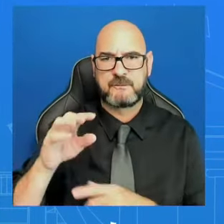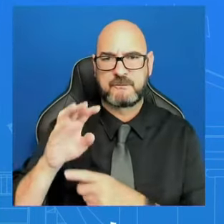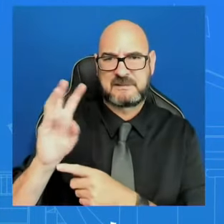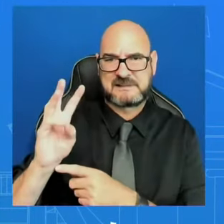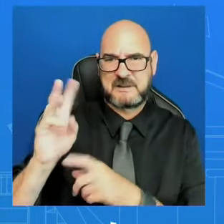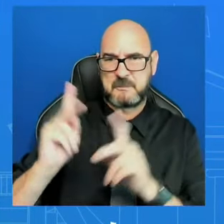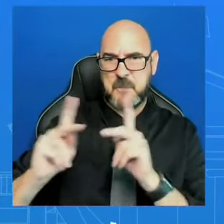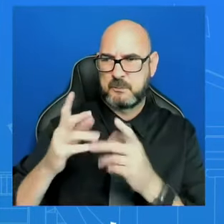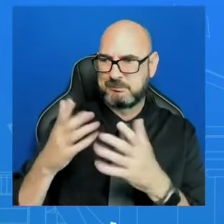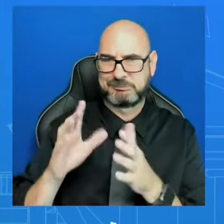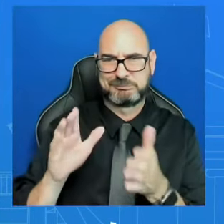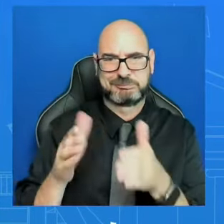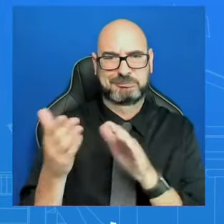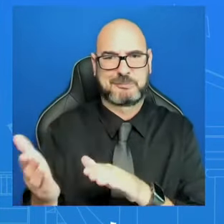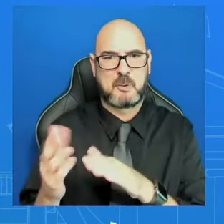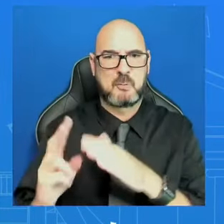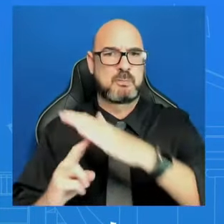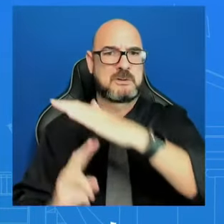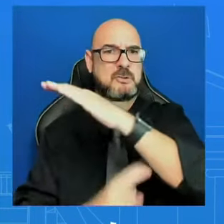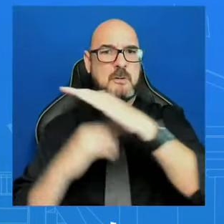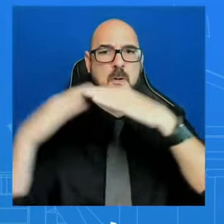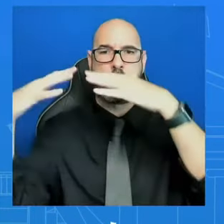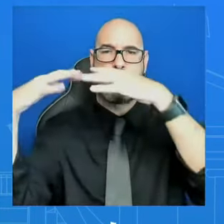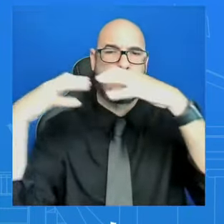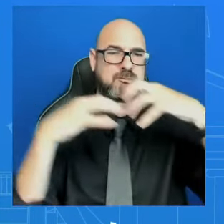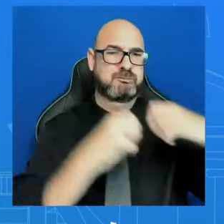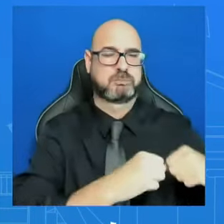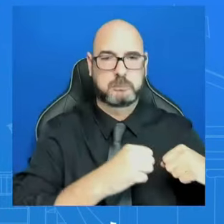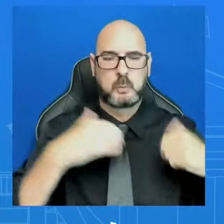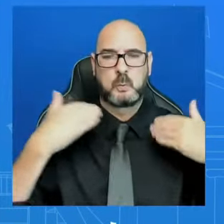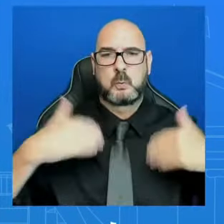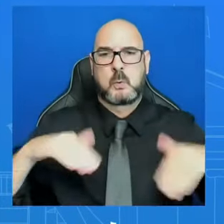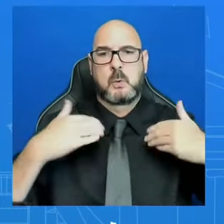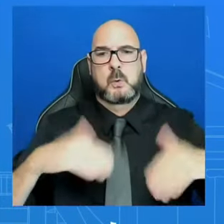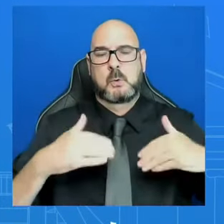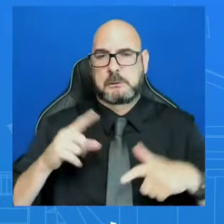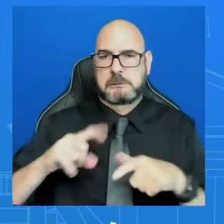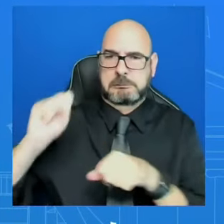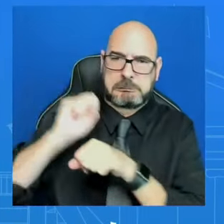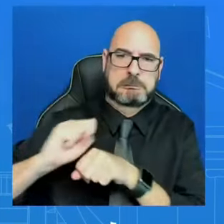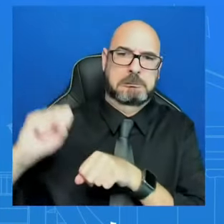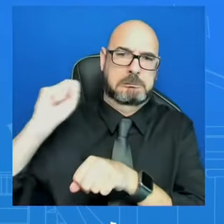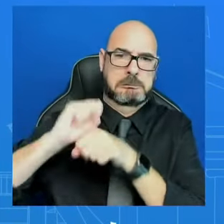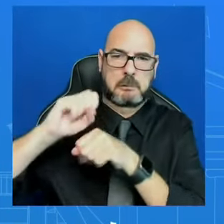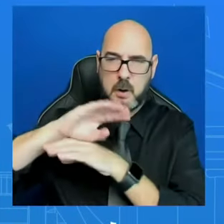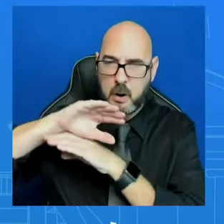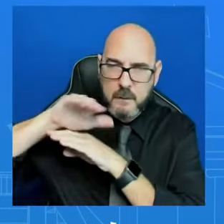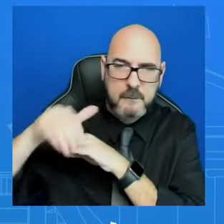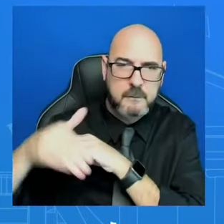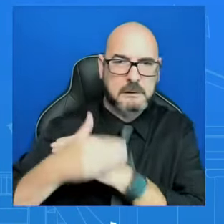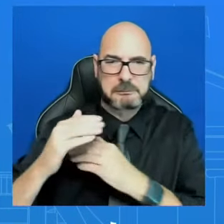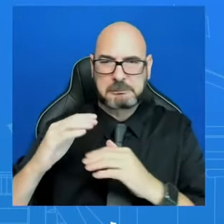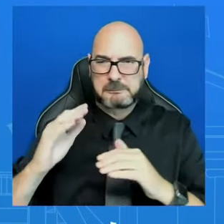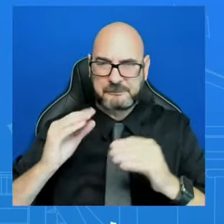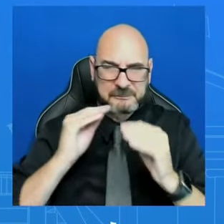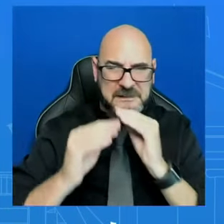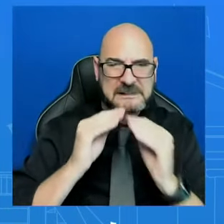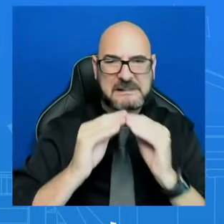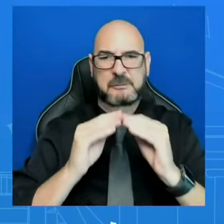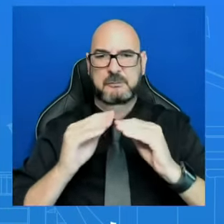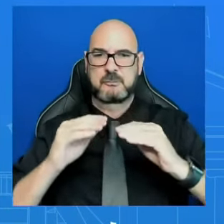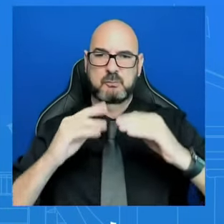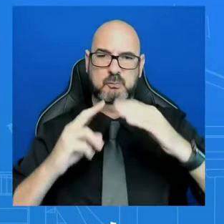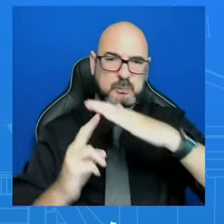were hard workers laboring in the middle of the night to repair potholes on a bridge that tens of thousands of travelers crossed